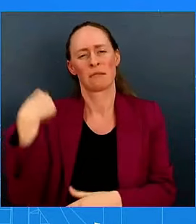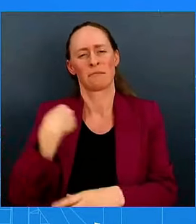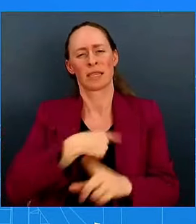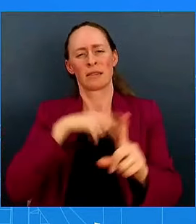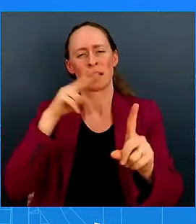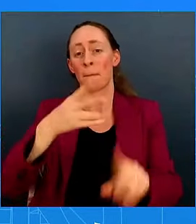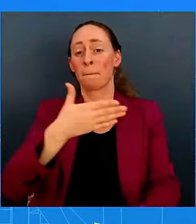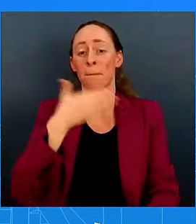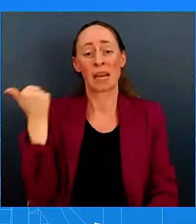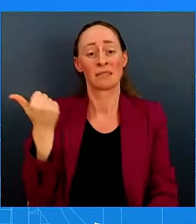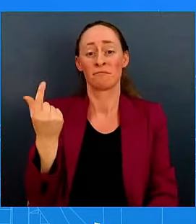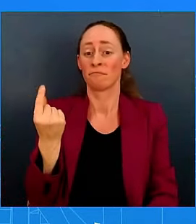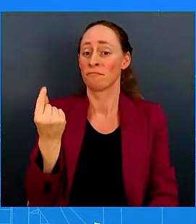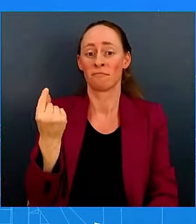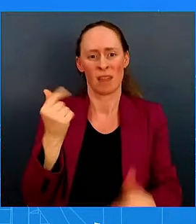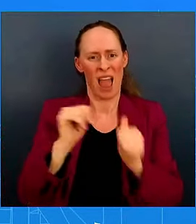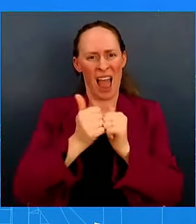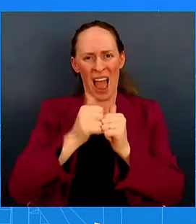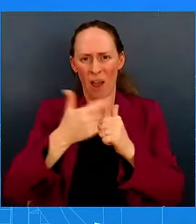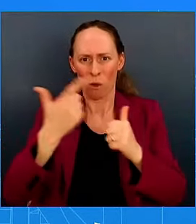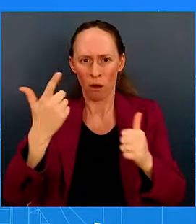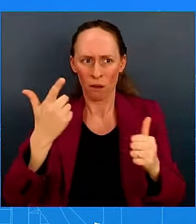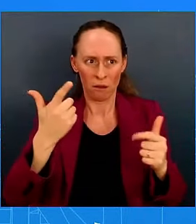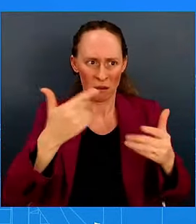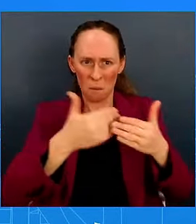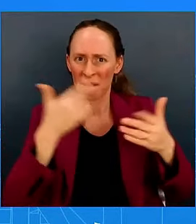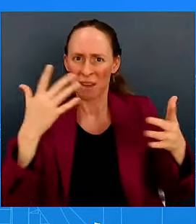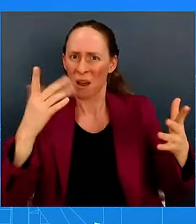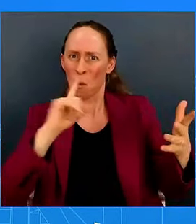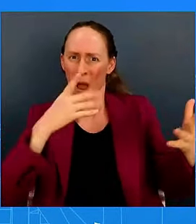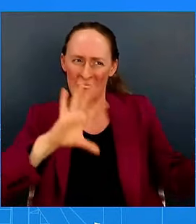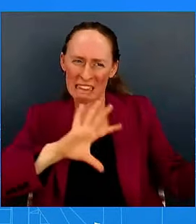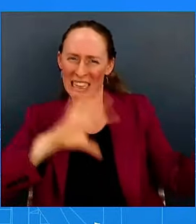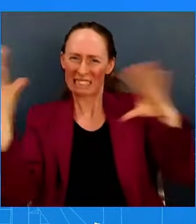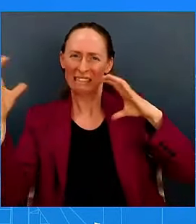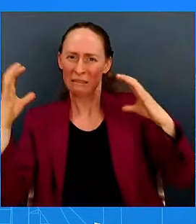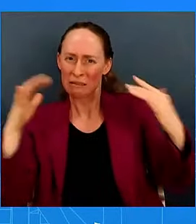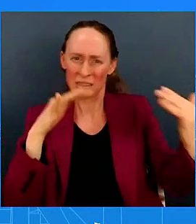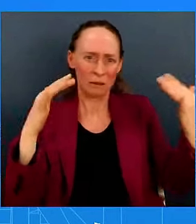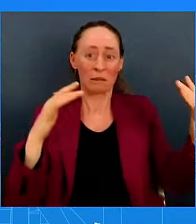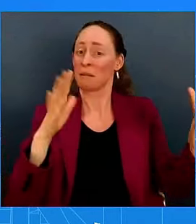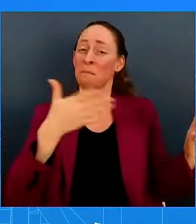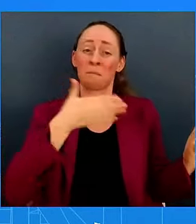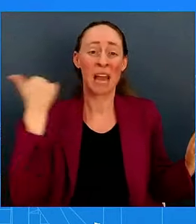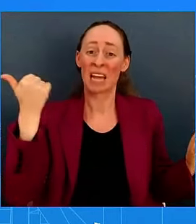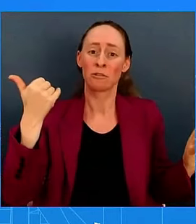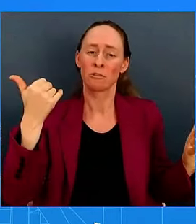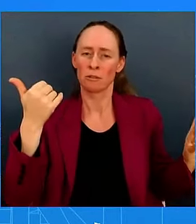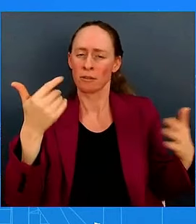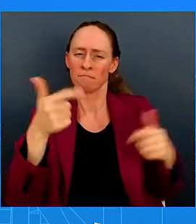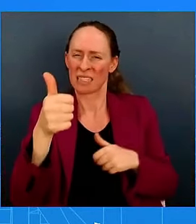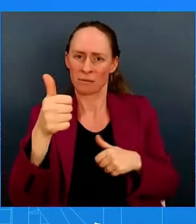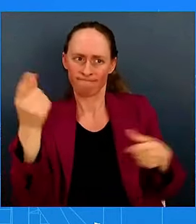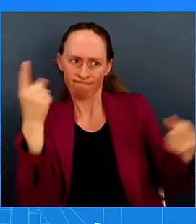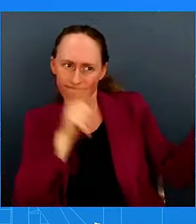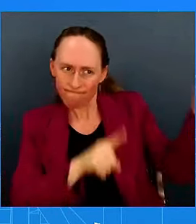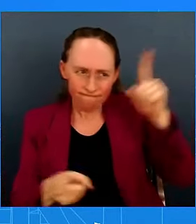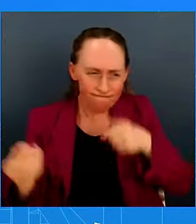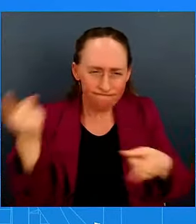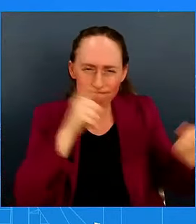escalation, to prevent another front from opening up in Lebanon, is through diplomacy, which is why Mr. Hochstein was over in the region this week.